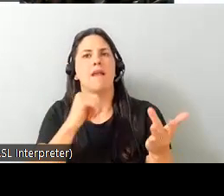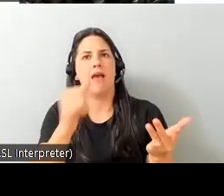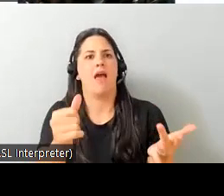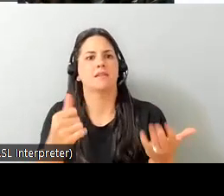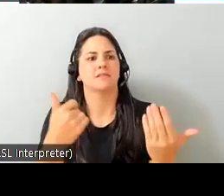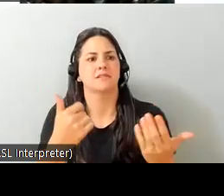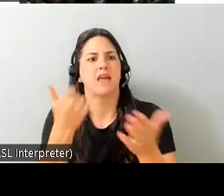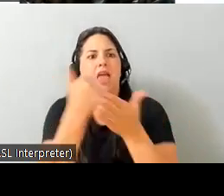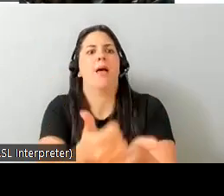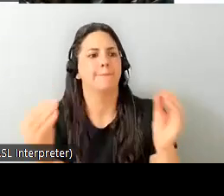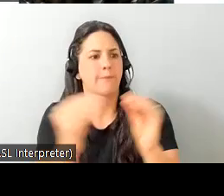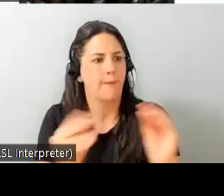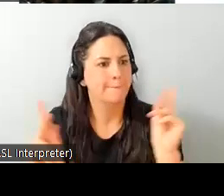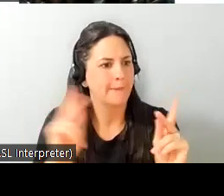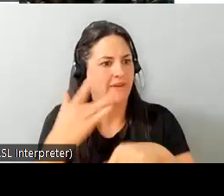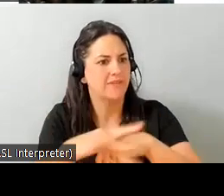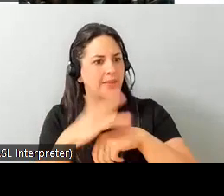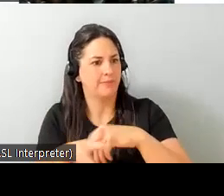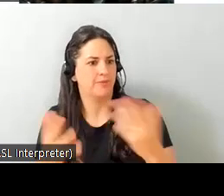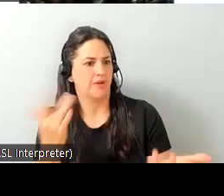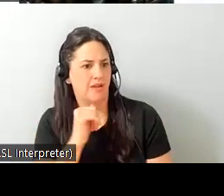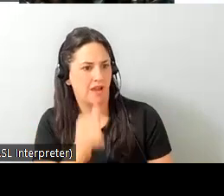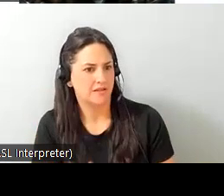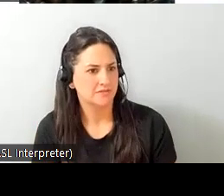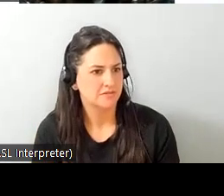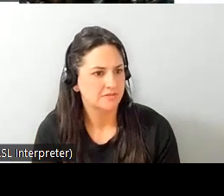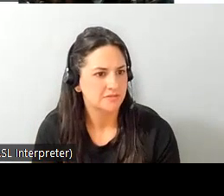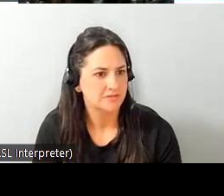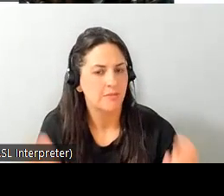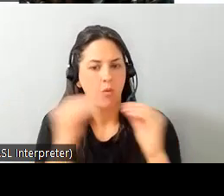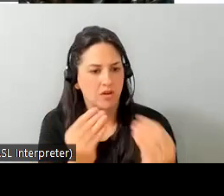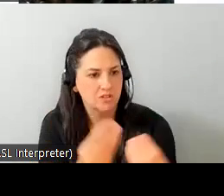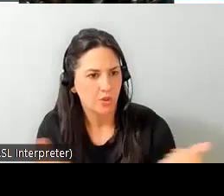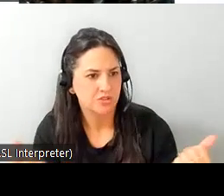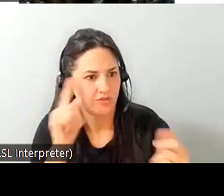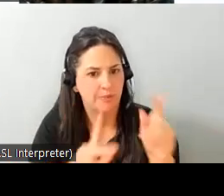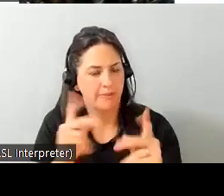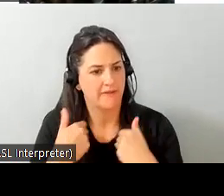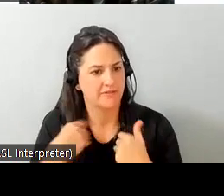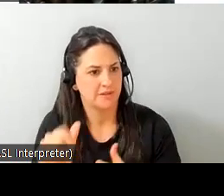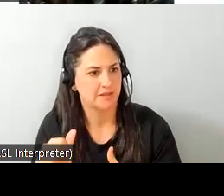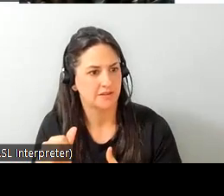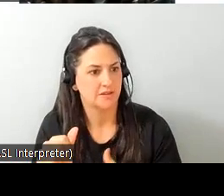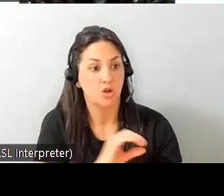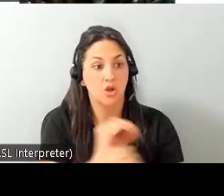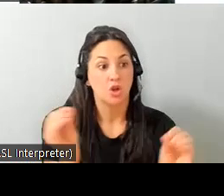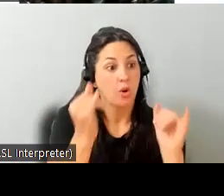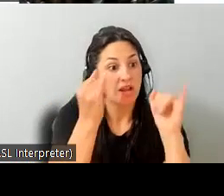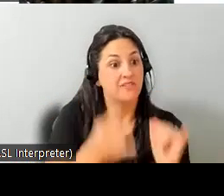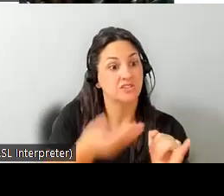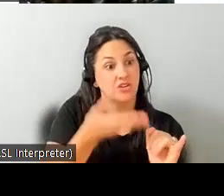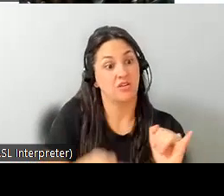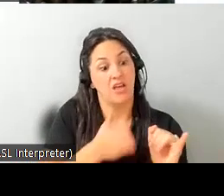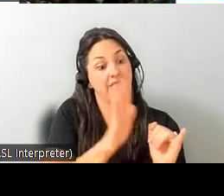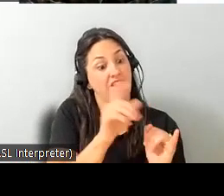there's a couple different reasons for this but certainly one of the big ones is that no individual needs no individual's needs and capabilities are